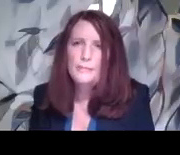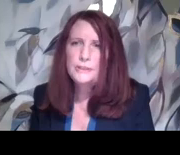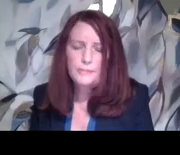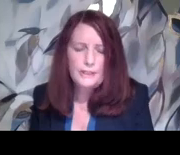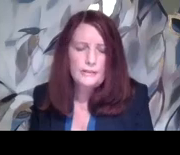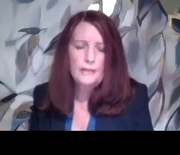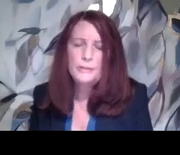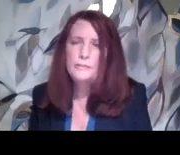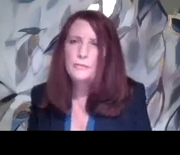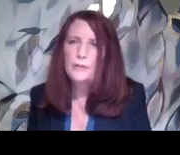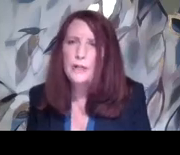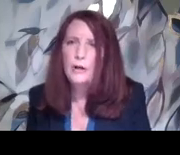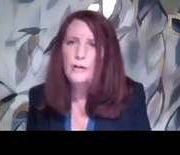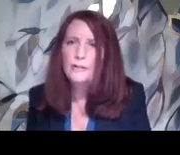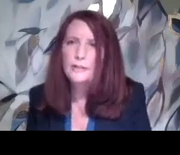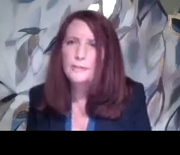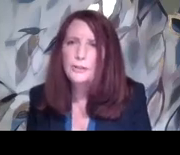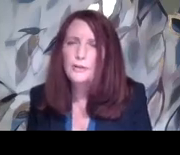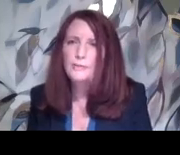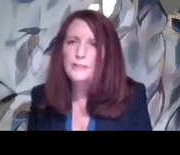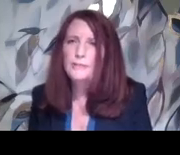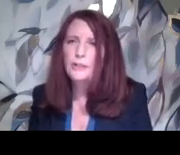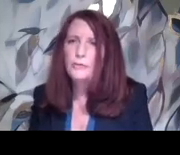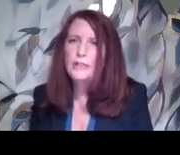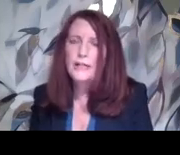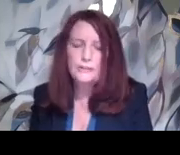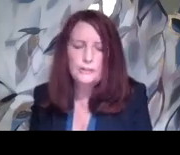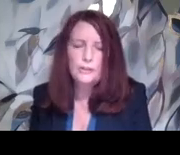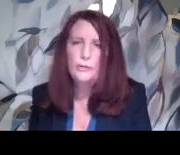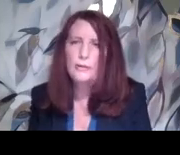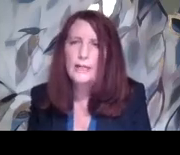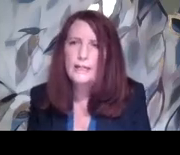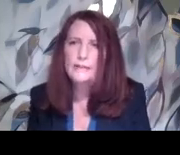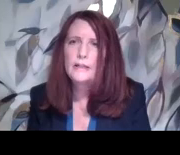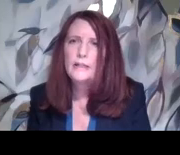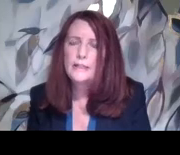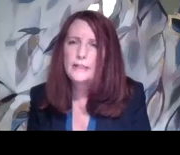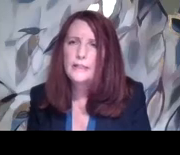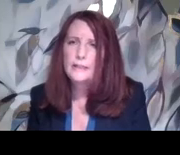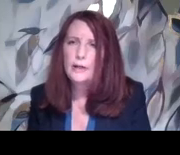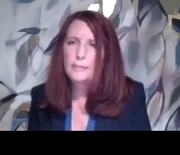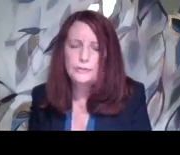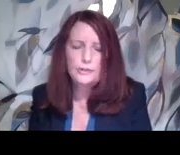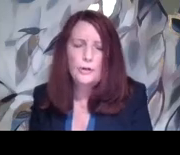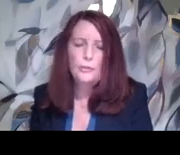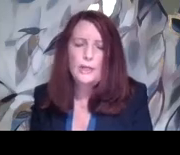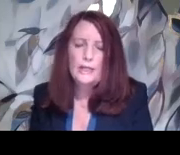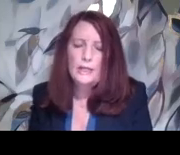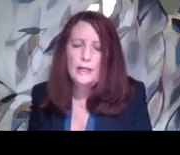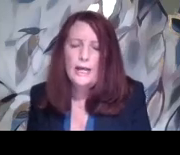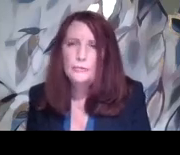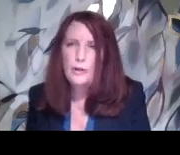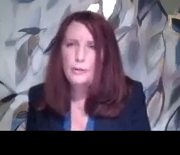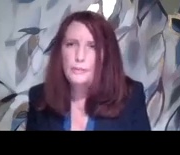That must have been, that must have been really hard, especially when it was something you really liked to do and didn't get the offer, you know,